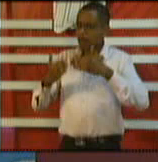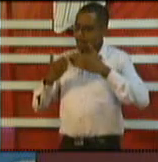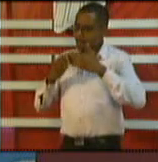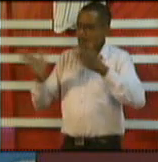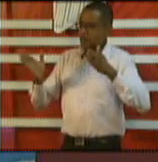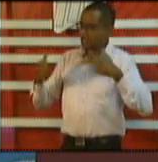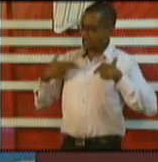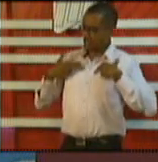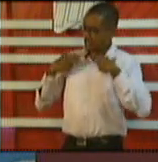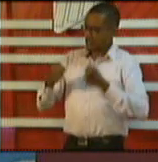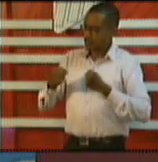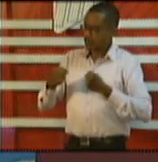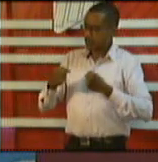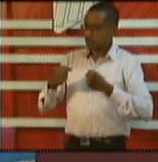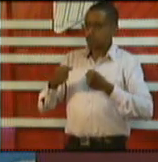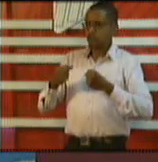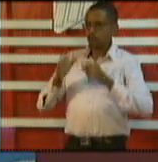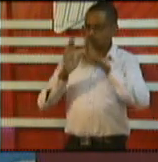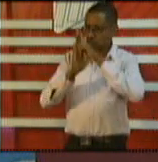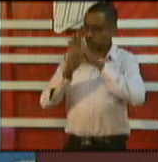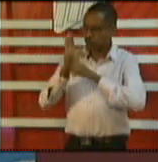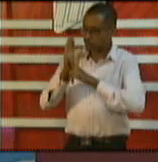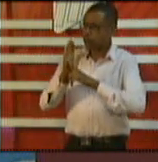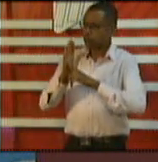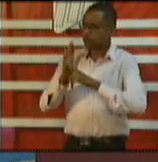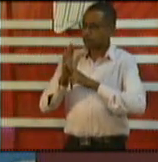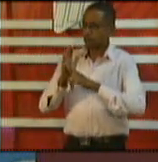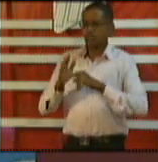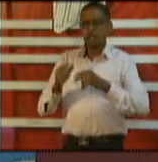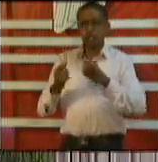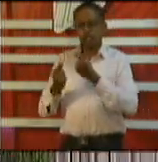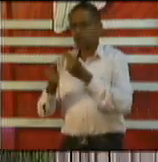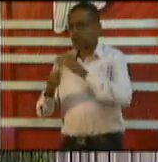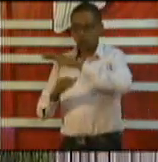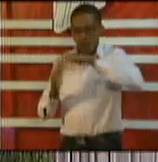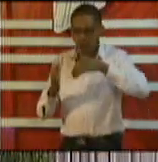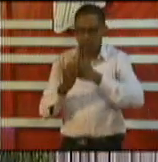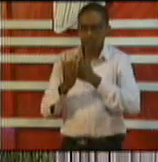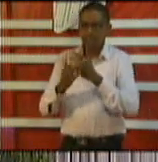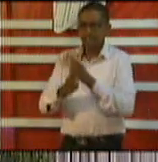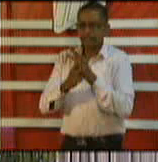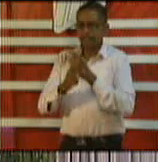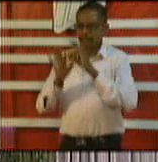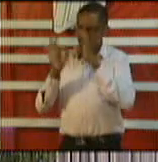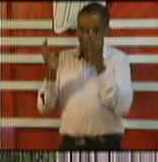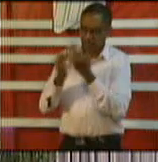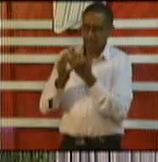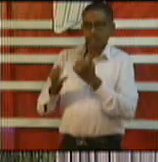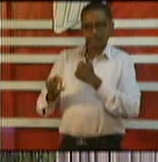have personal responsibility and keeping our families and ourselves safe thank you tobacco channel five